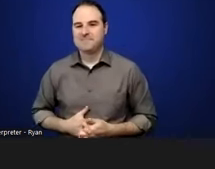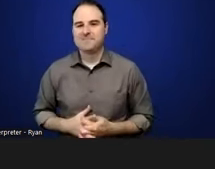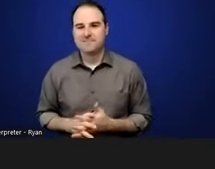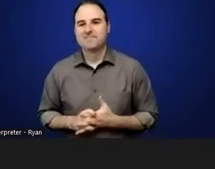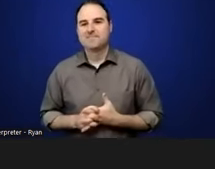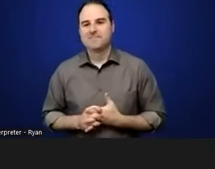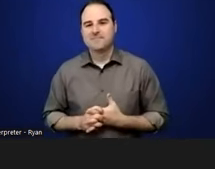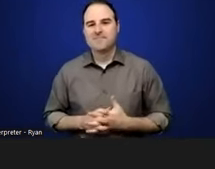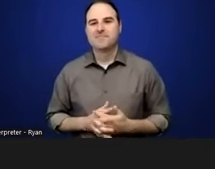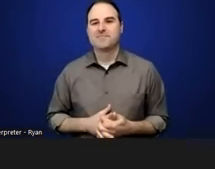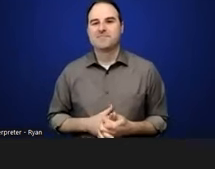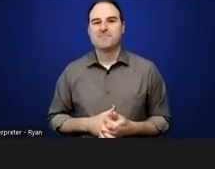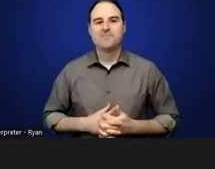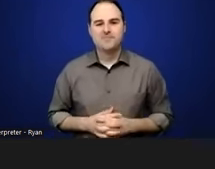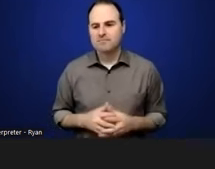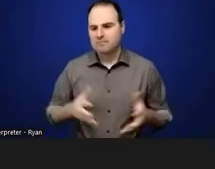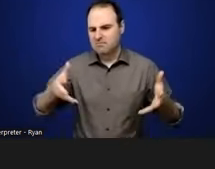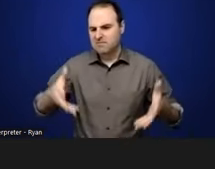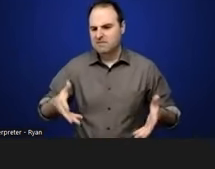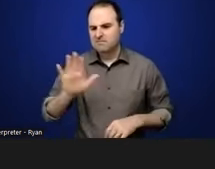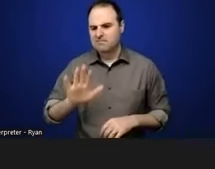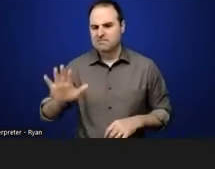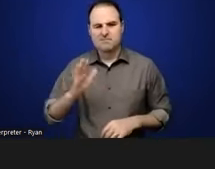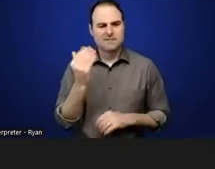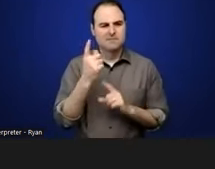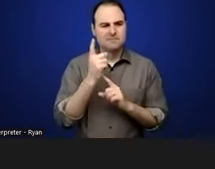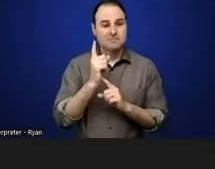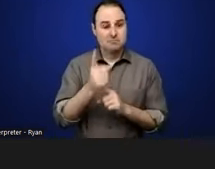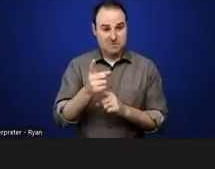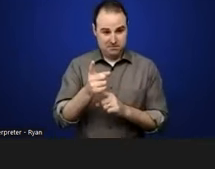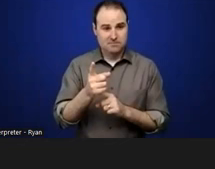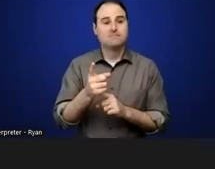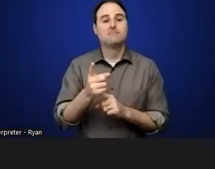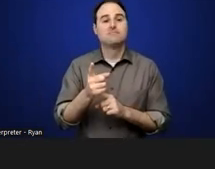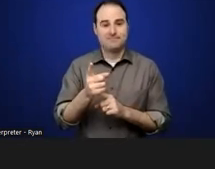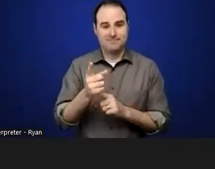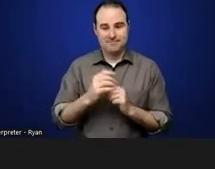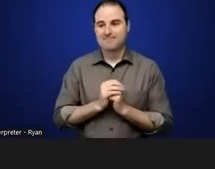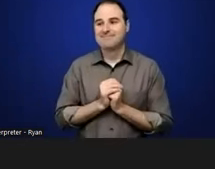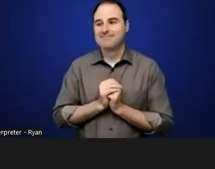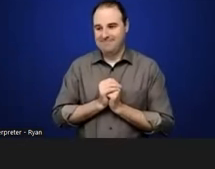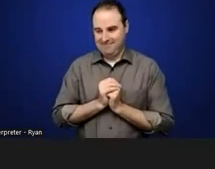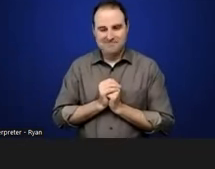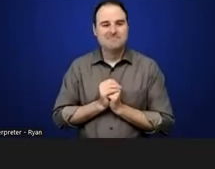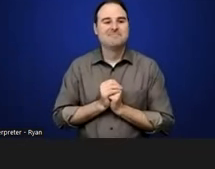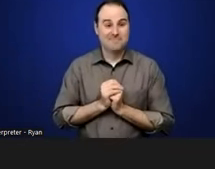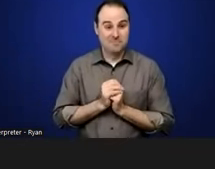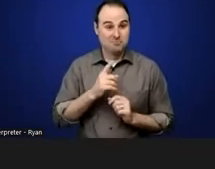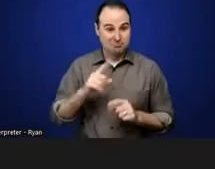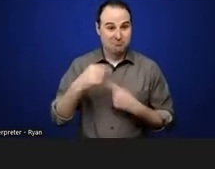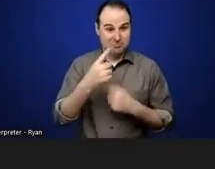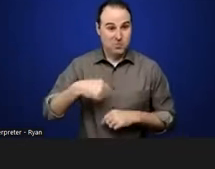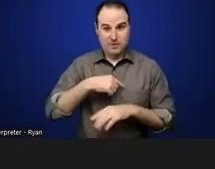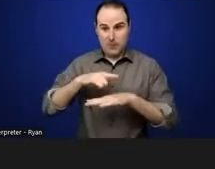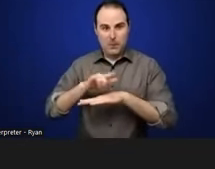We got about maybe 15 more minutes as we're kind of starting to like land, land the plane here. So